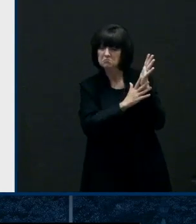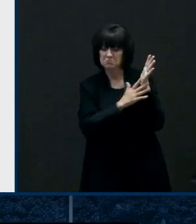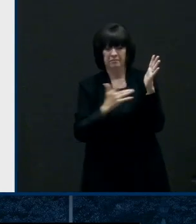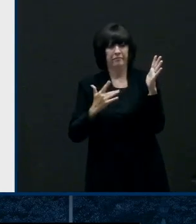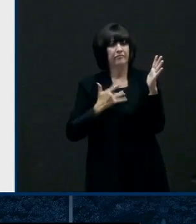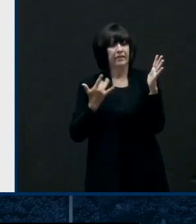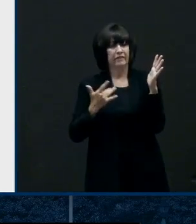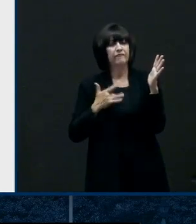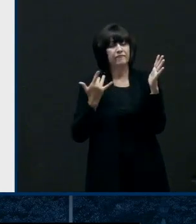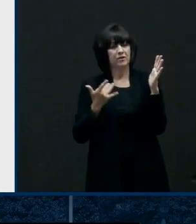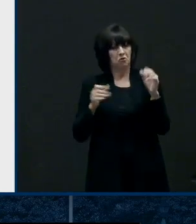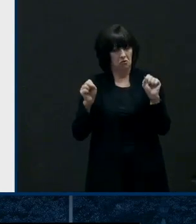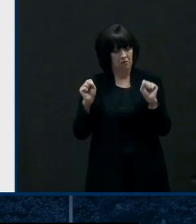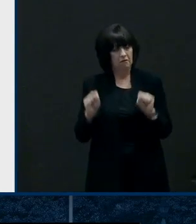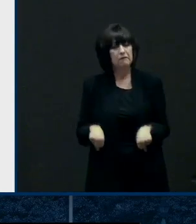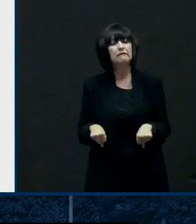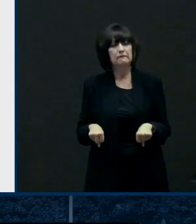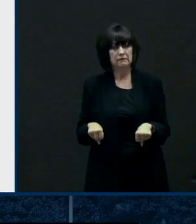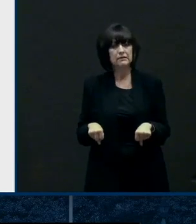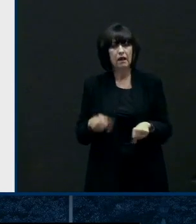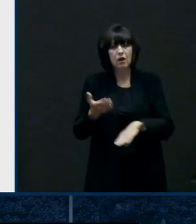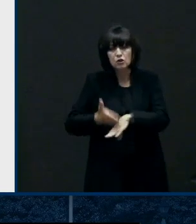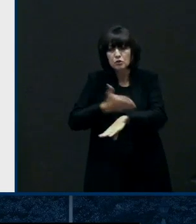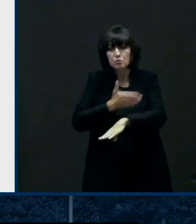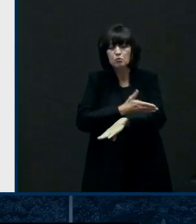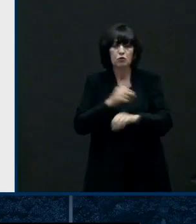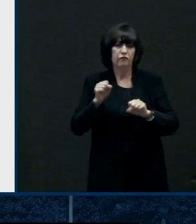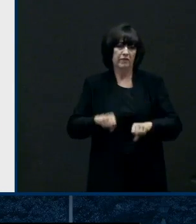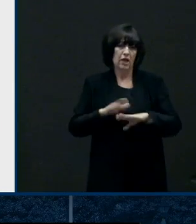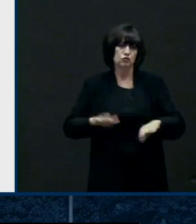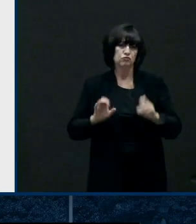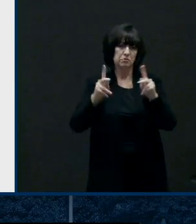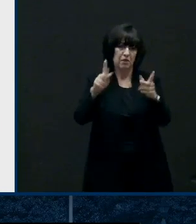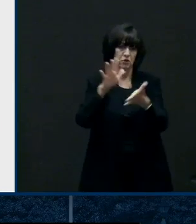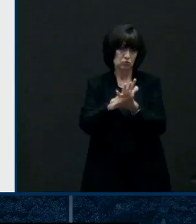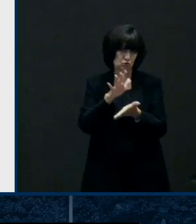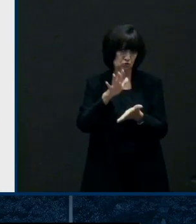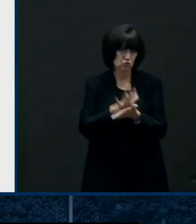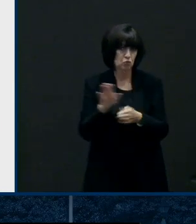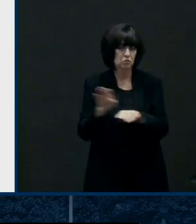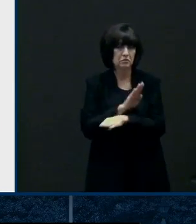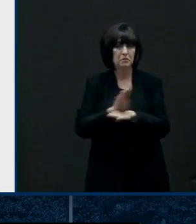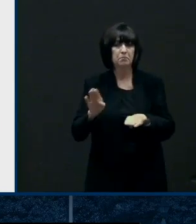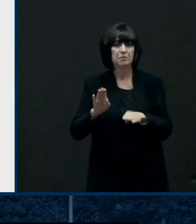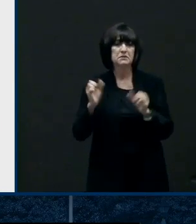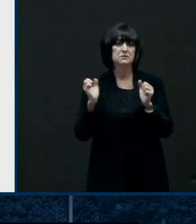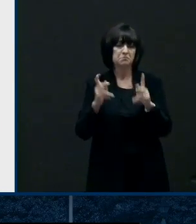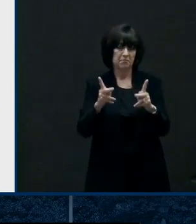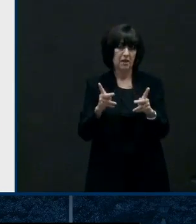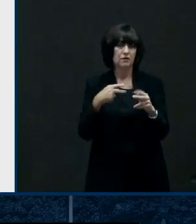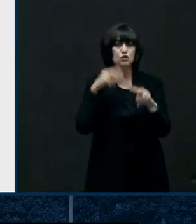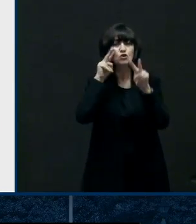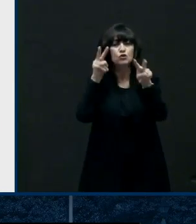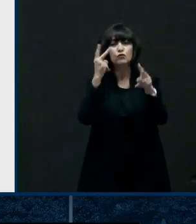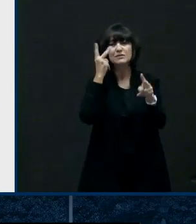our children back in school and our businesses back online thank you for uh joining us and we look forward to seeing you in the next time